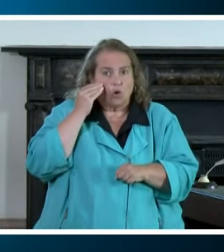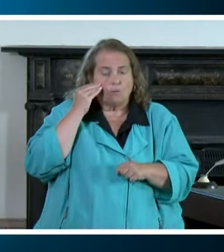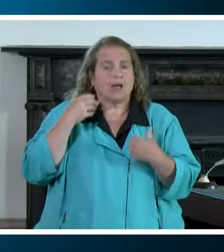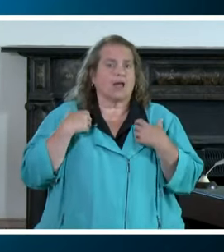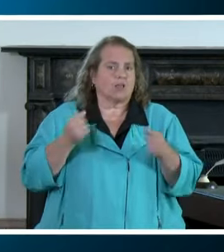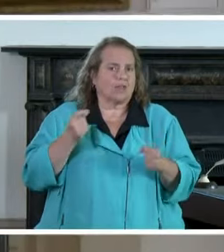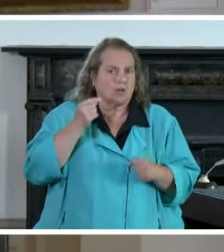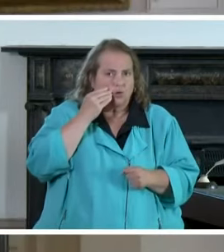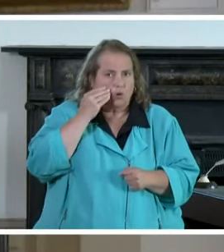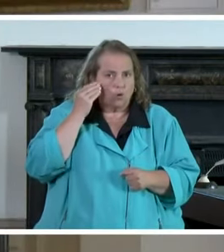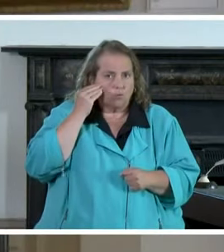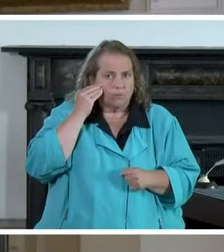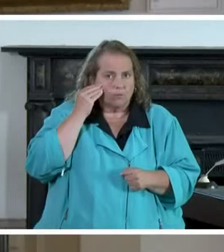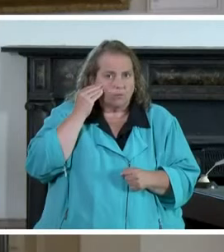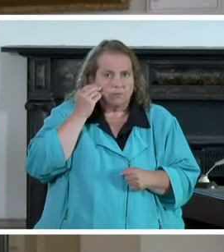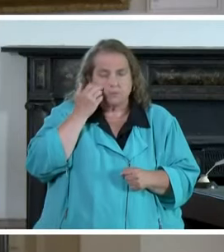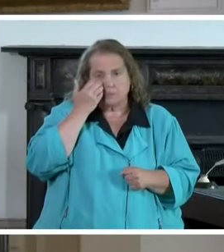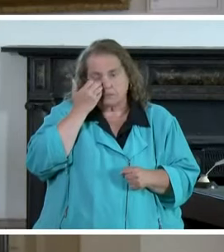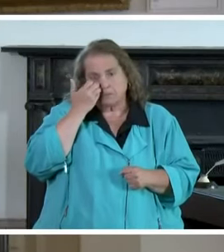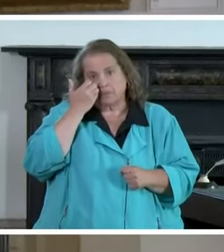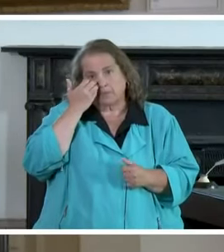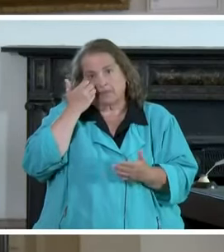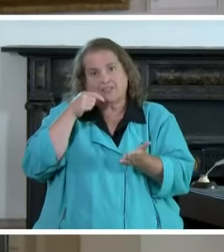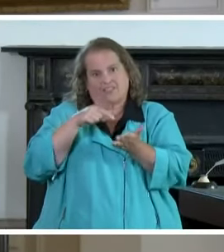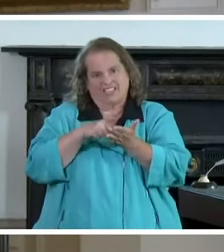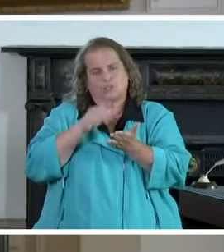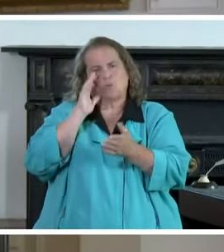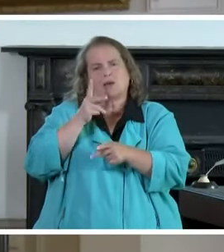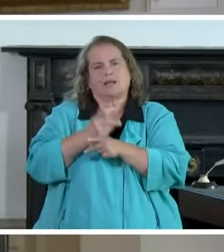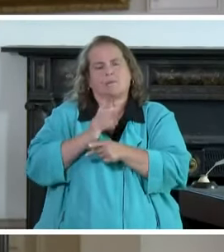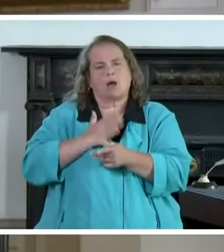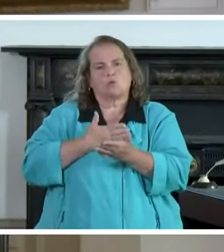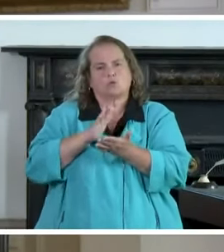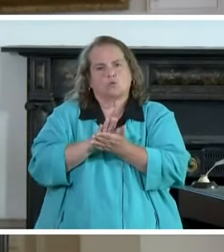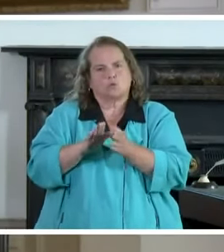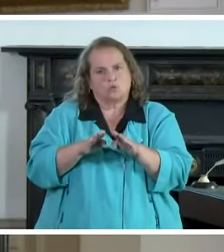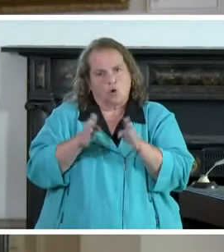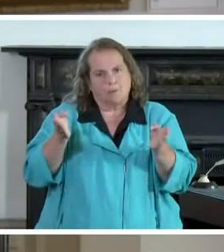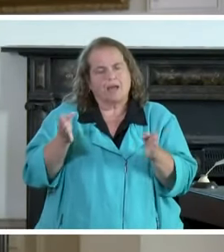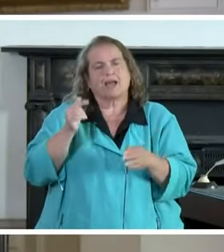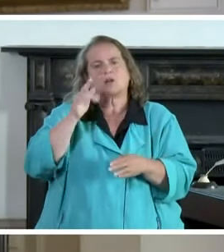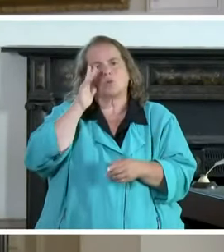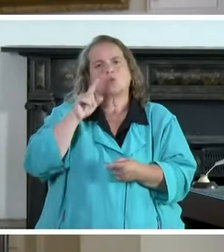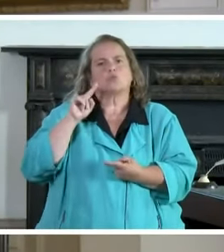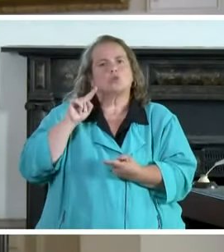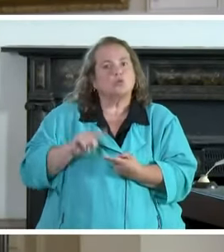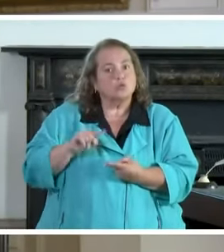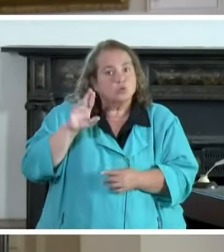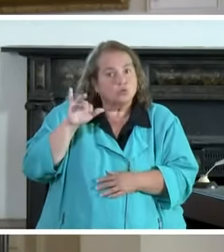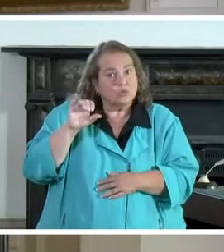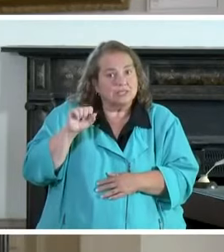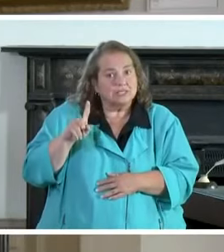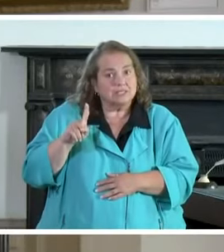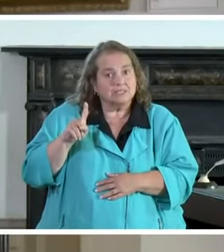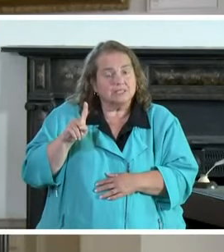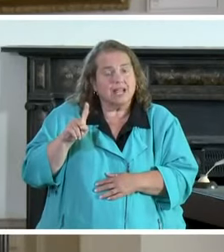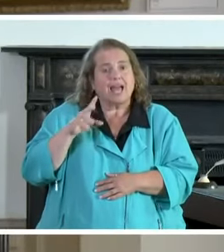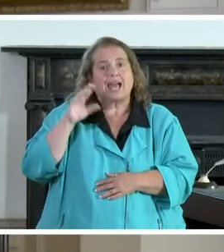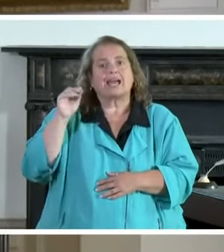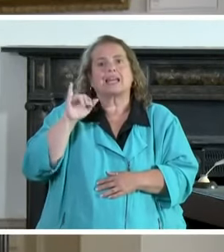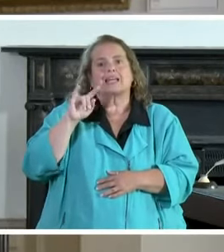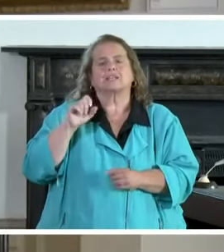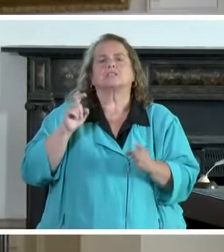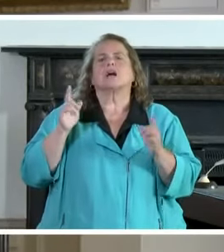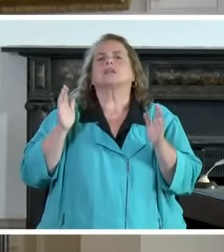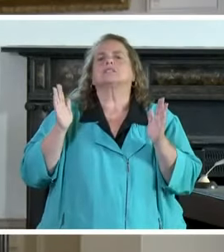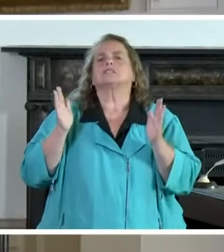healthy at home. This is going to keep our schools open and it's going to reduce the risk and it is a